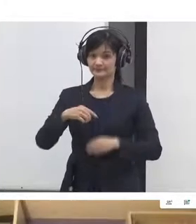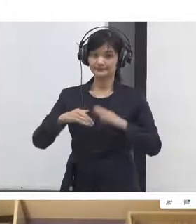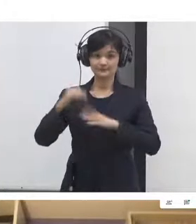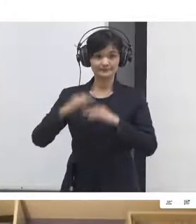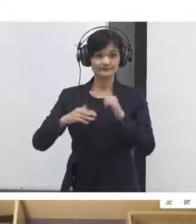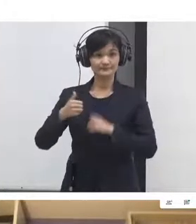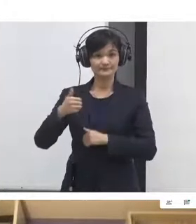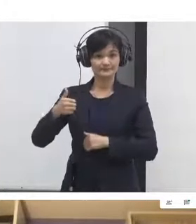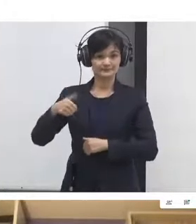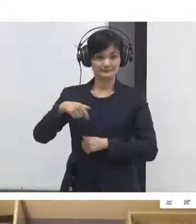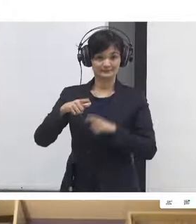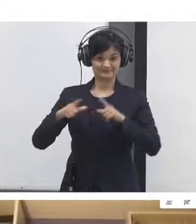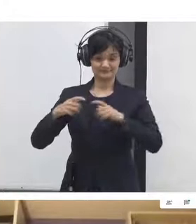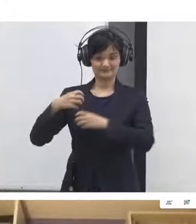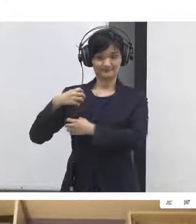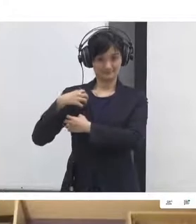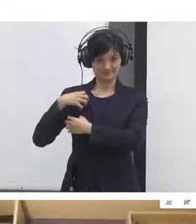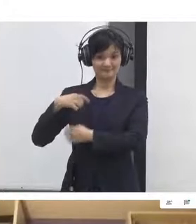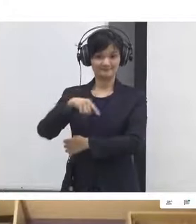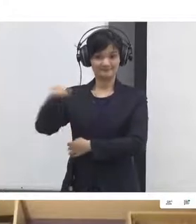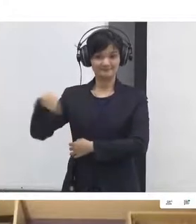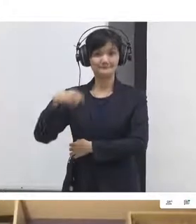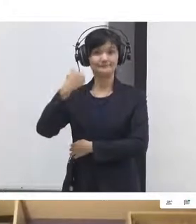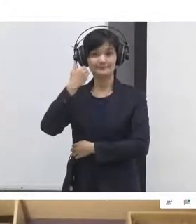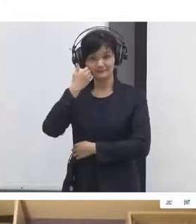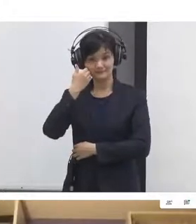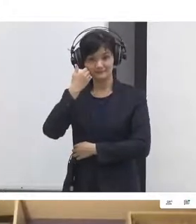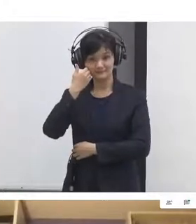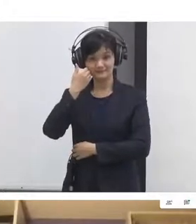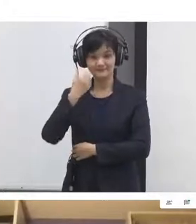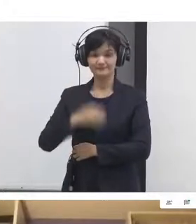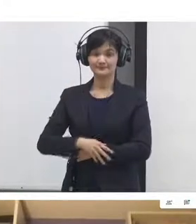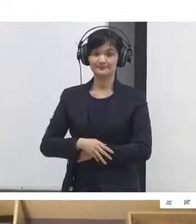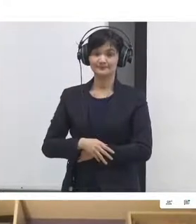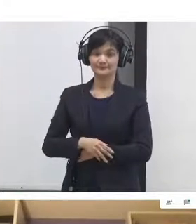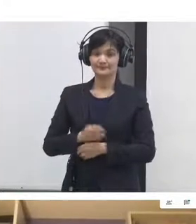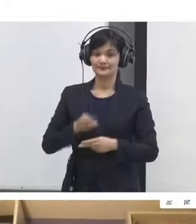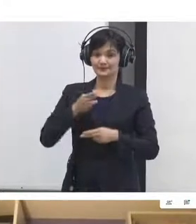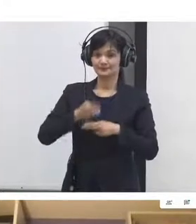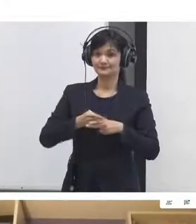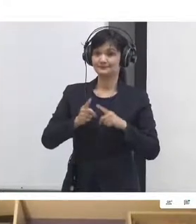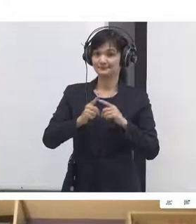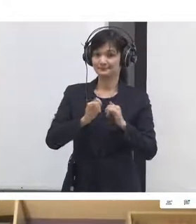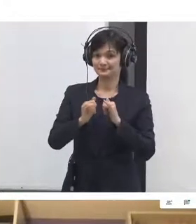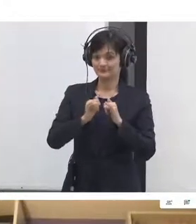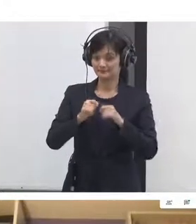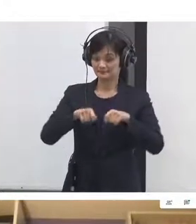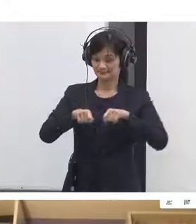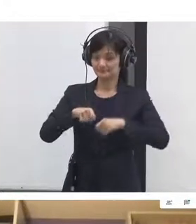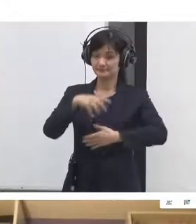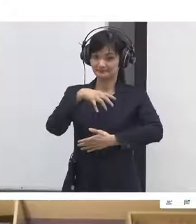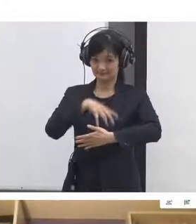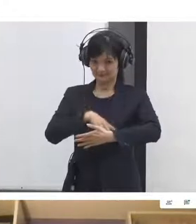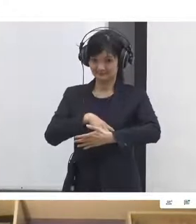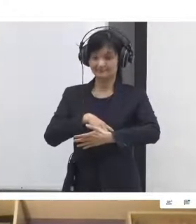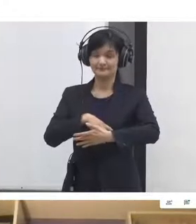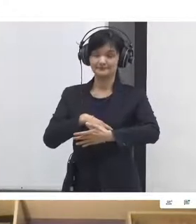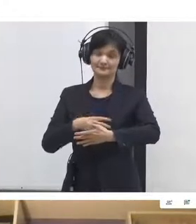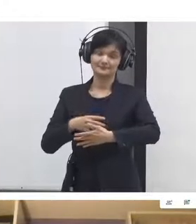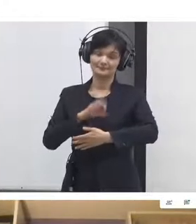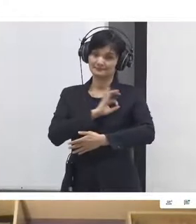trust the people program are from the movement the rebel network that we've got